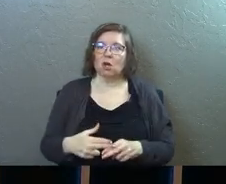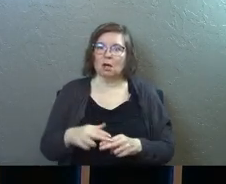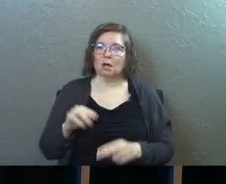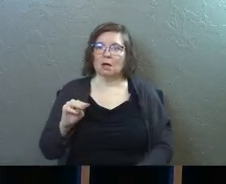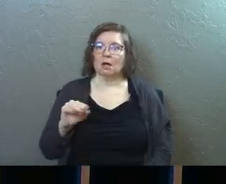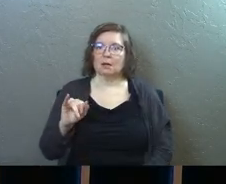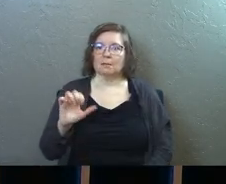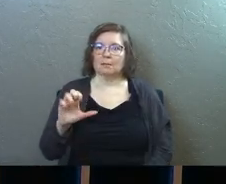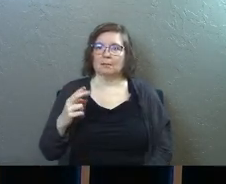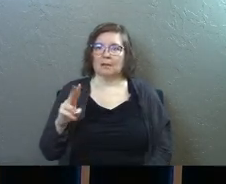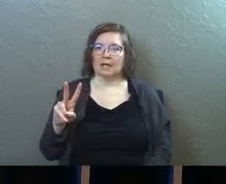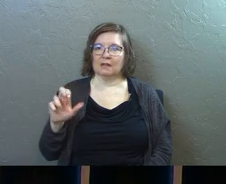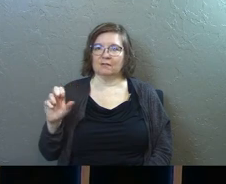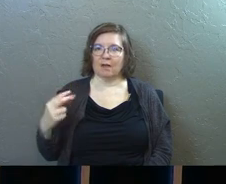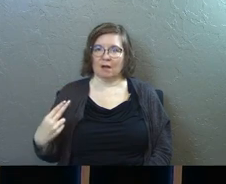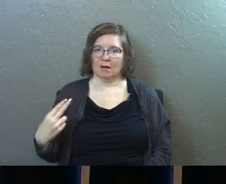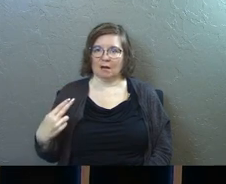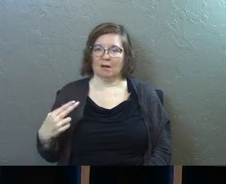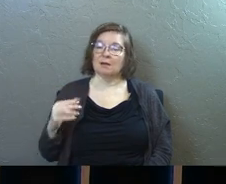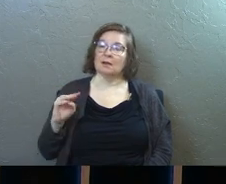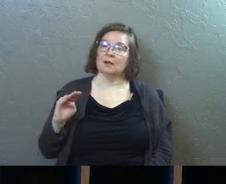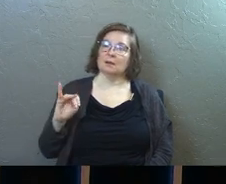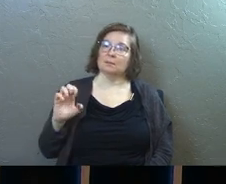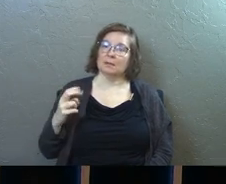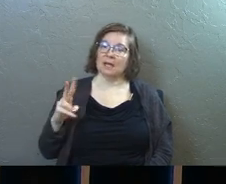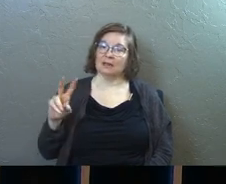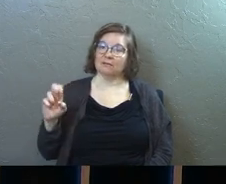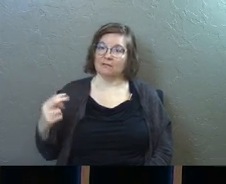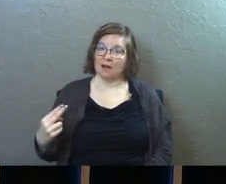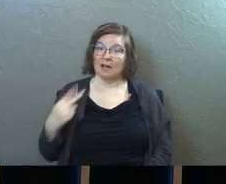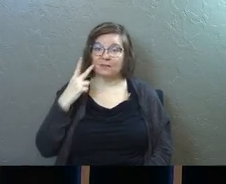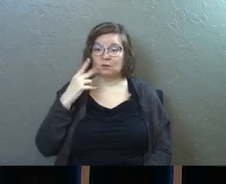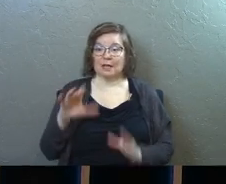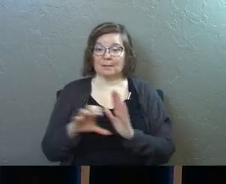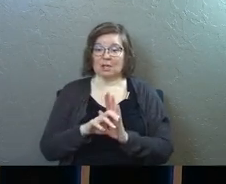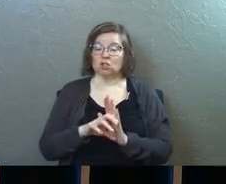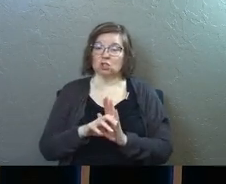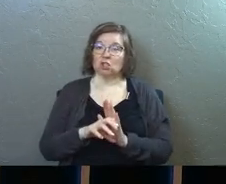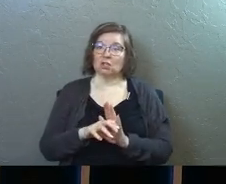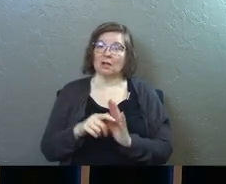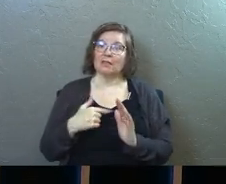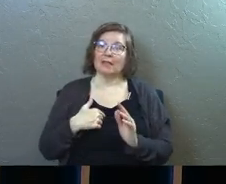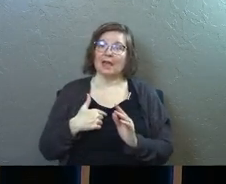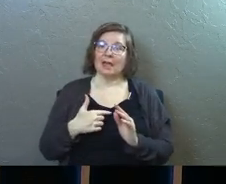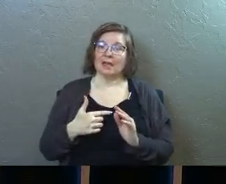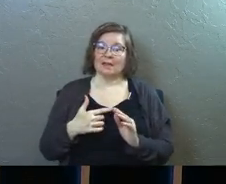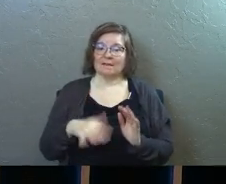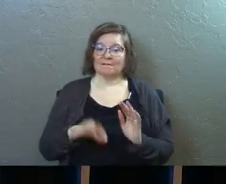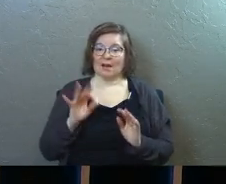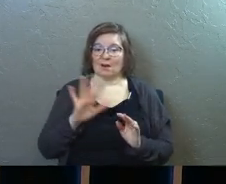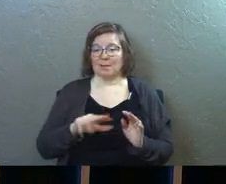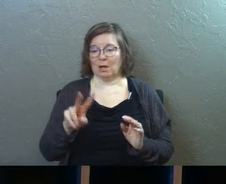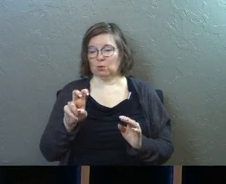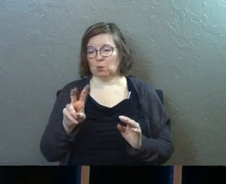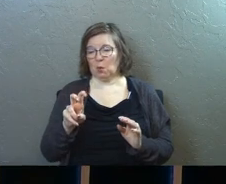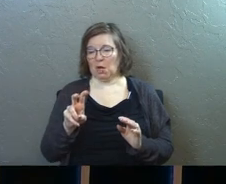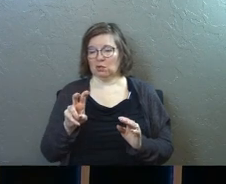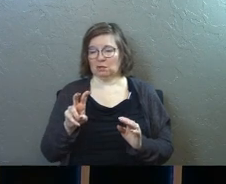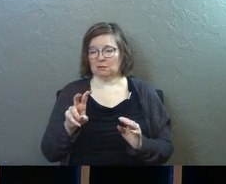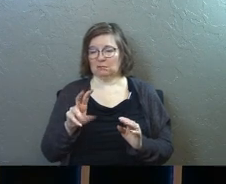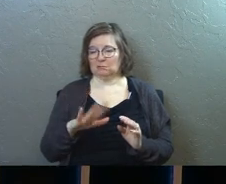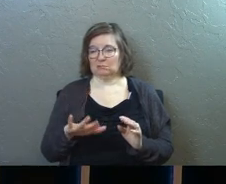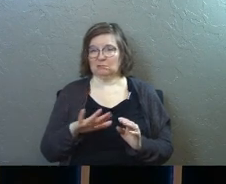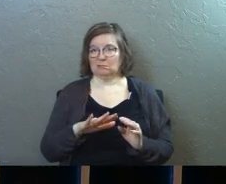mikvahs. Say mikvah. Mikvah. And if you see a picture of it, they've uncovered about 200, maybe a little over